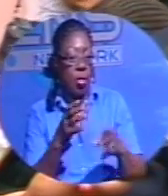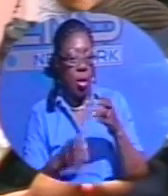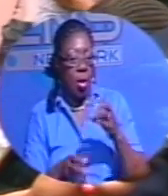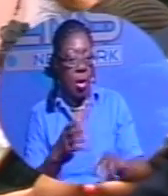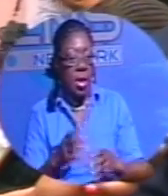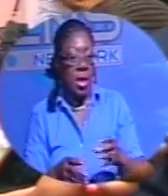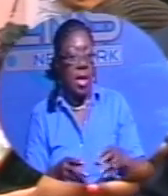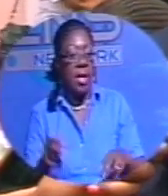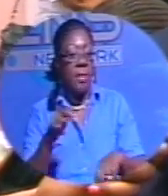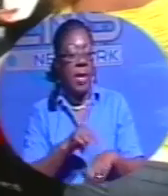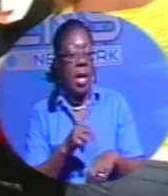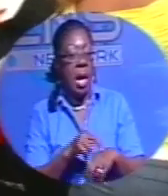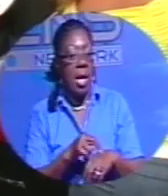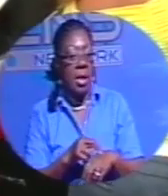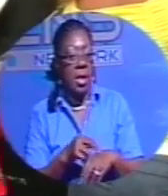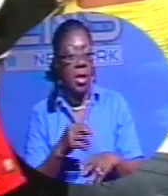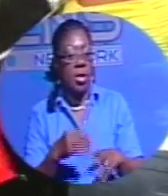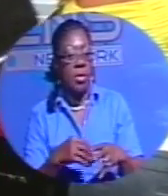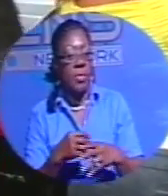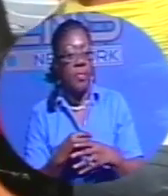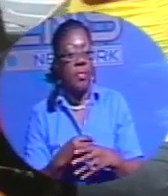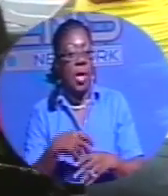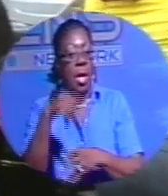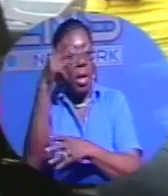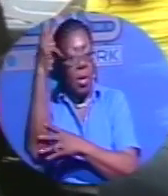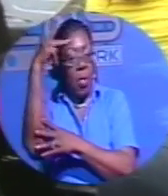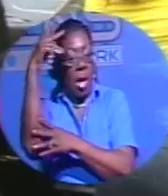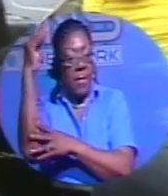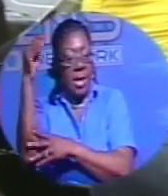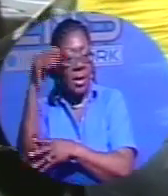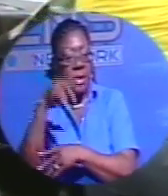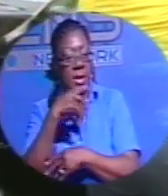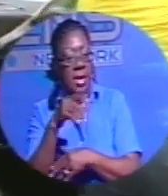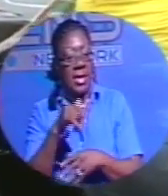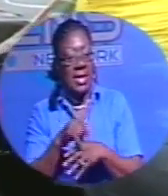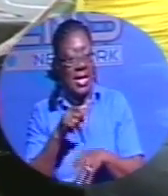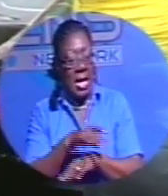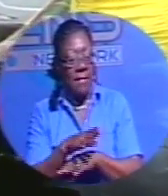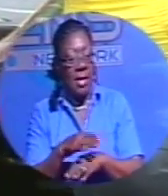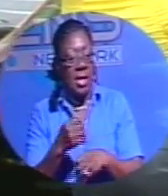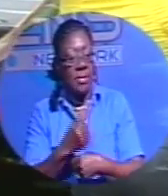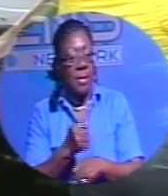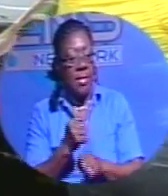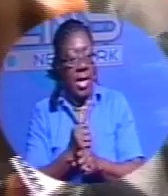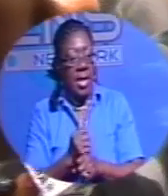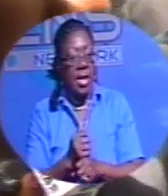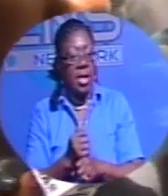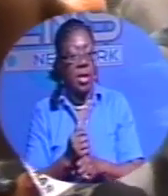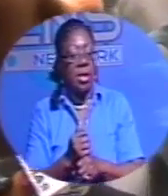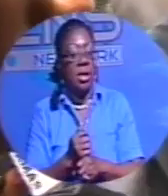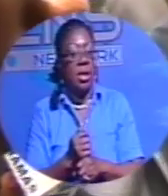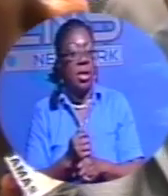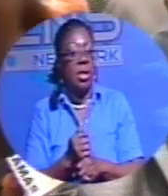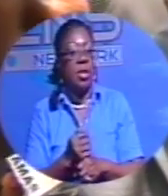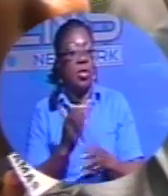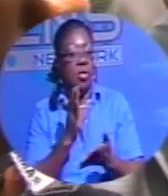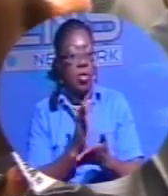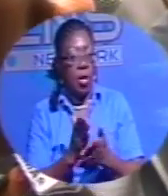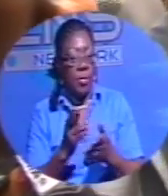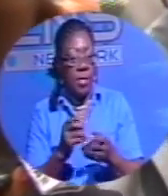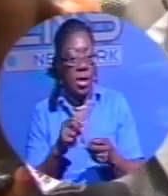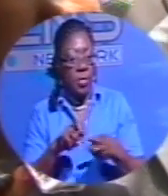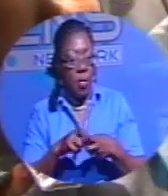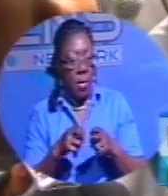to trace these assets. Prime Minister Perry Christie noted that efforts are being made to address the matter. I would ask the Attorney General to